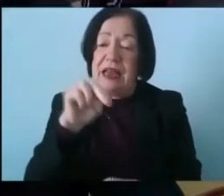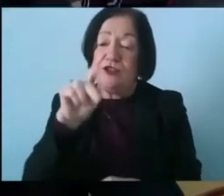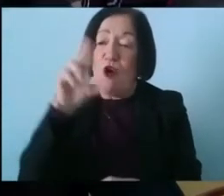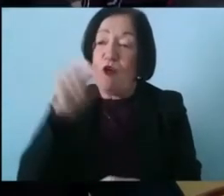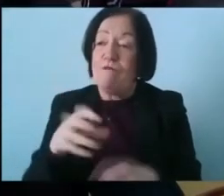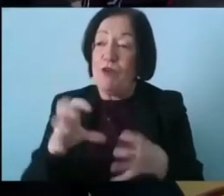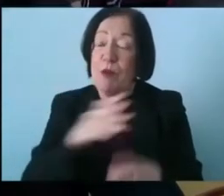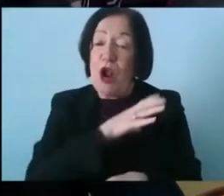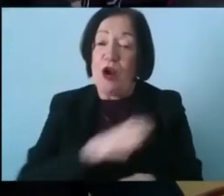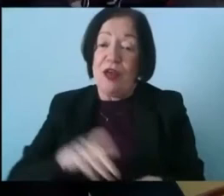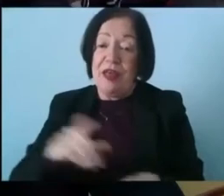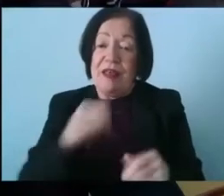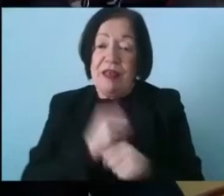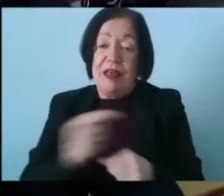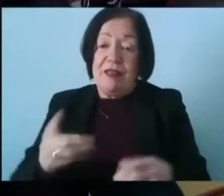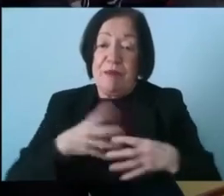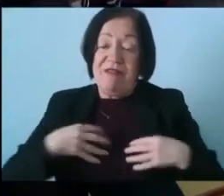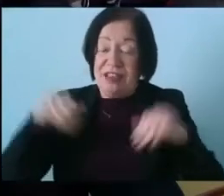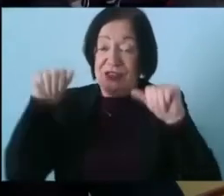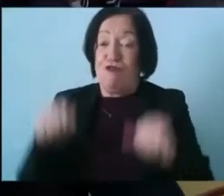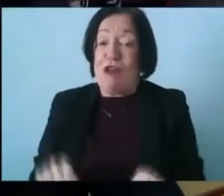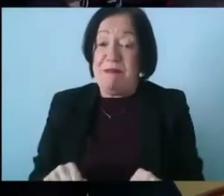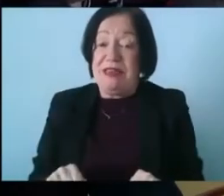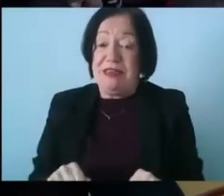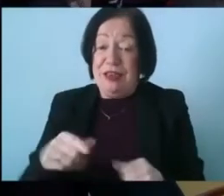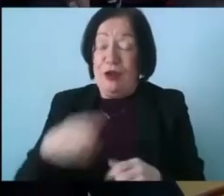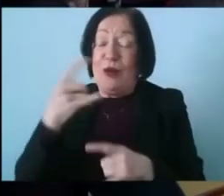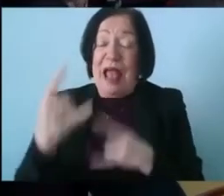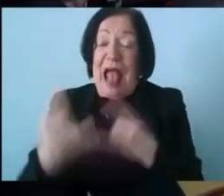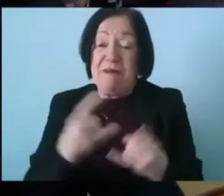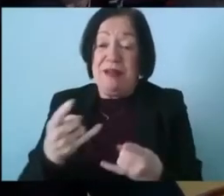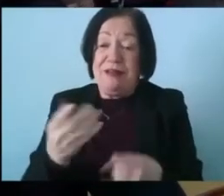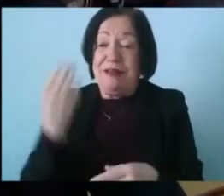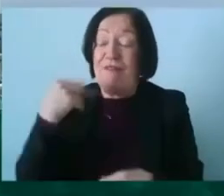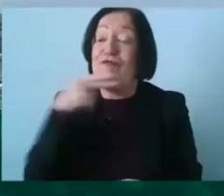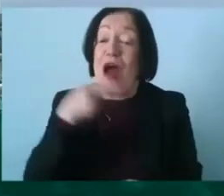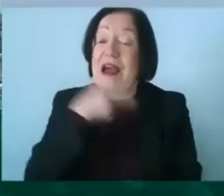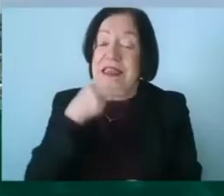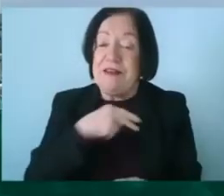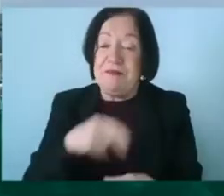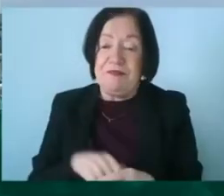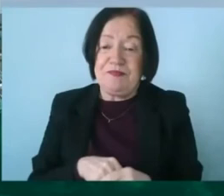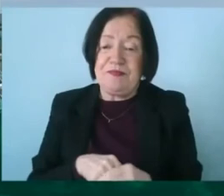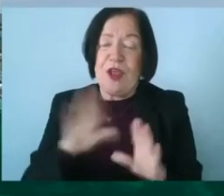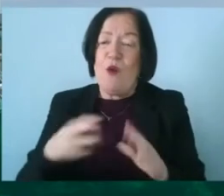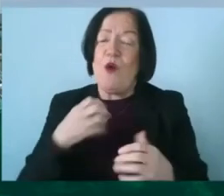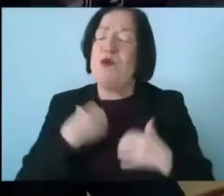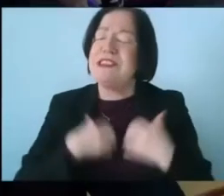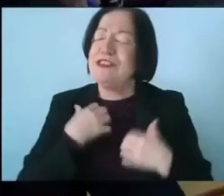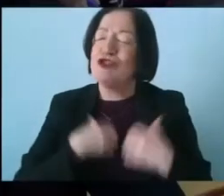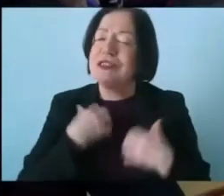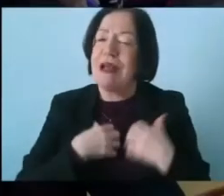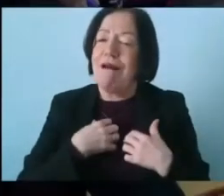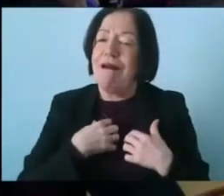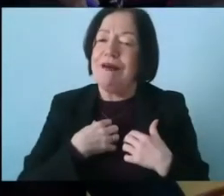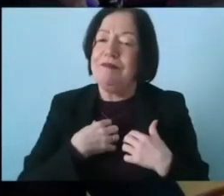about the they call it the belfast agreement by the way it just happened on back on friday but uh what was interesting about that was um